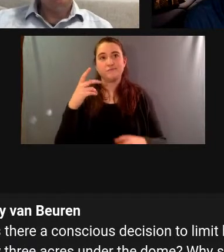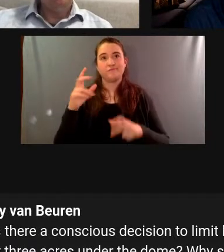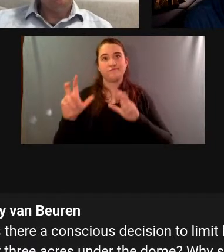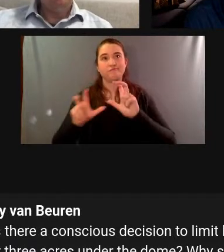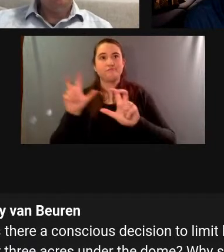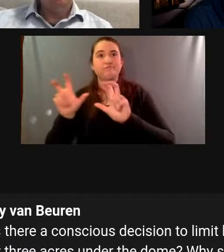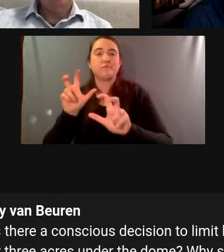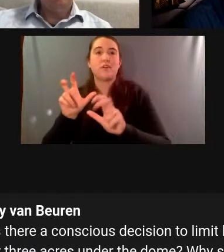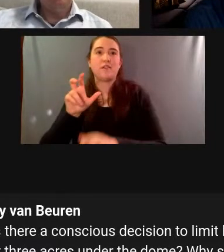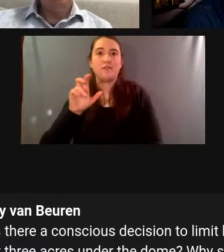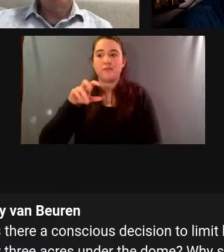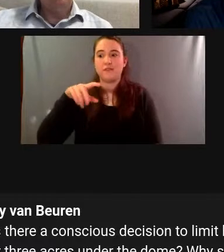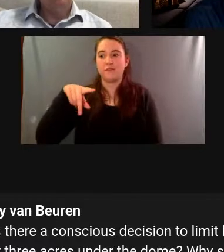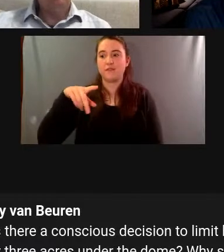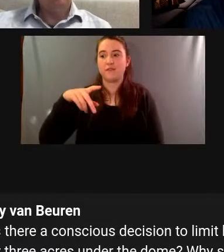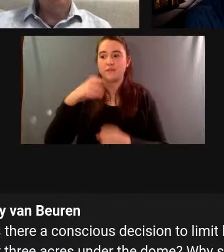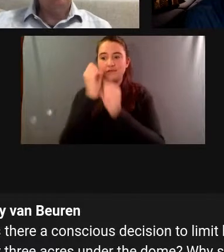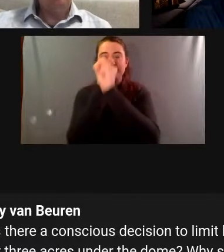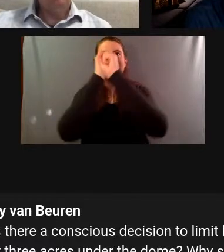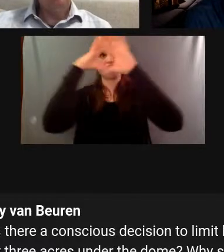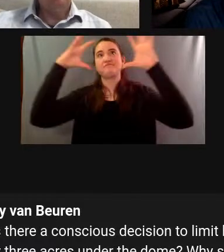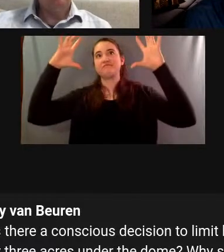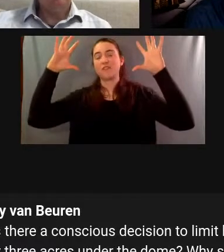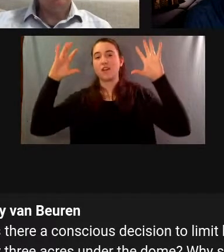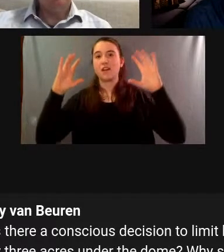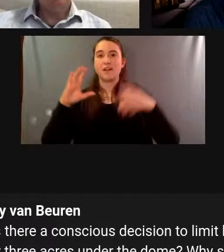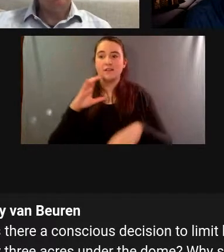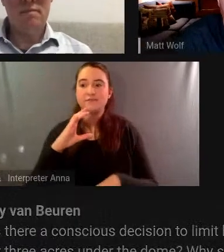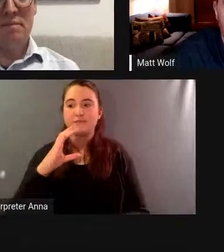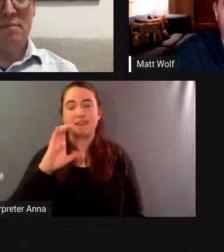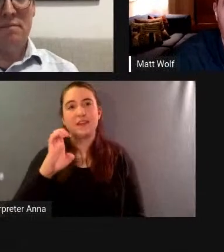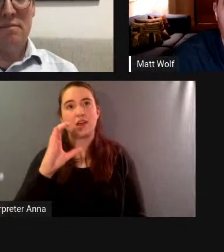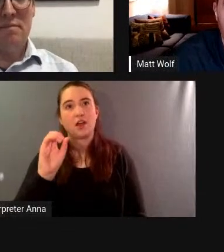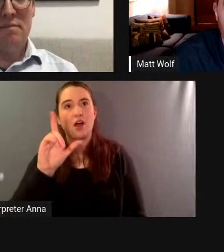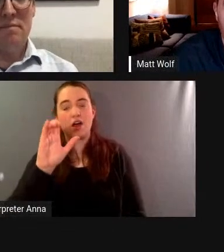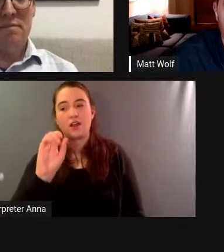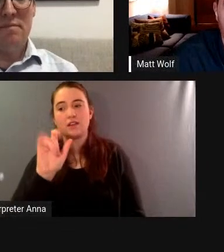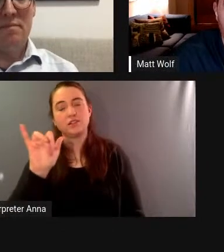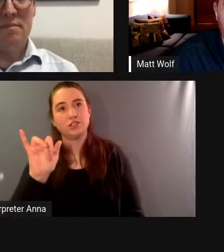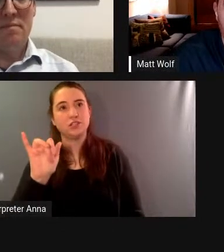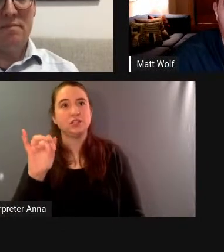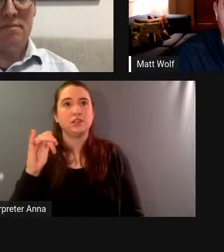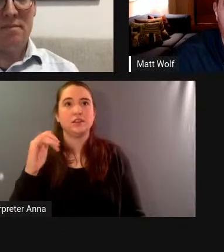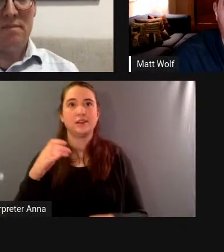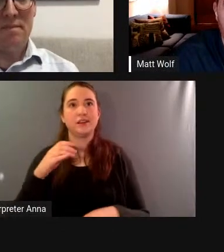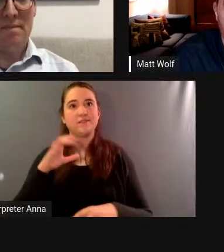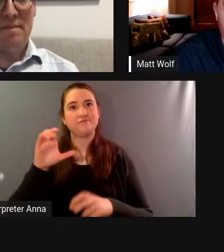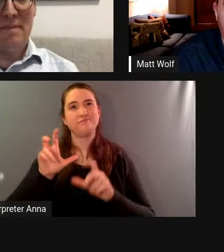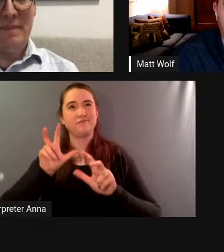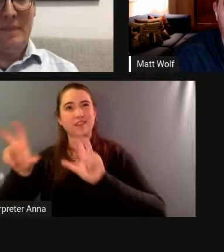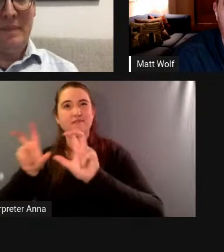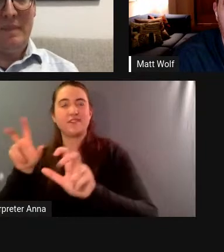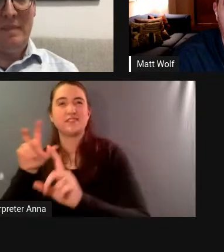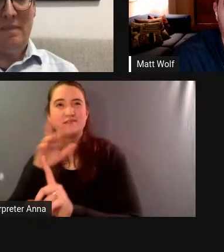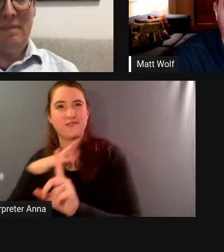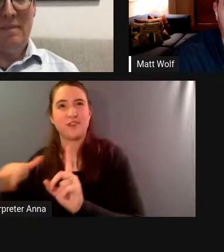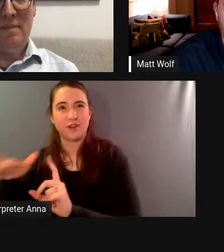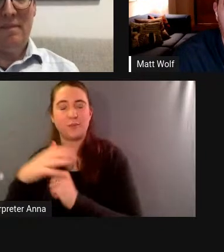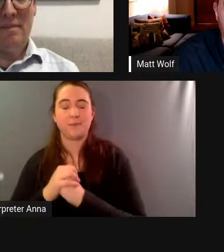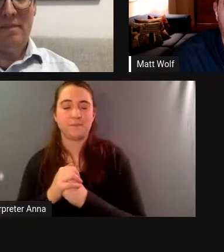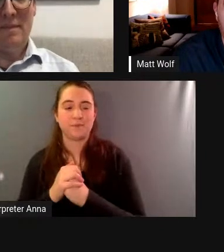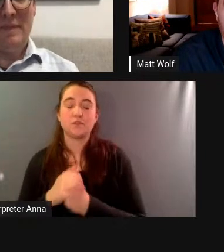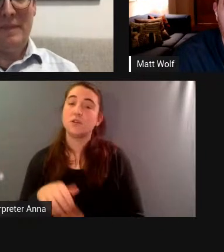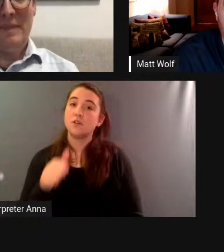projects that do benefit and pay back for the environment so although it was a private venture